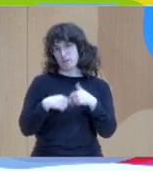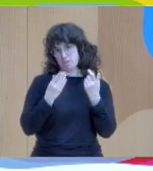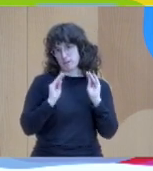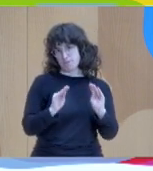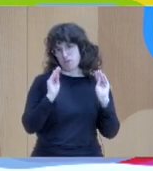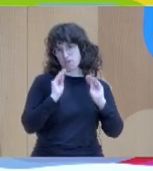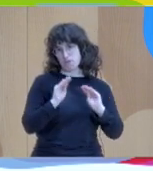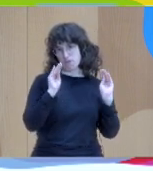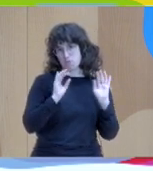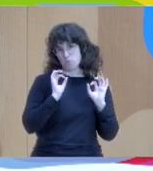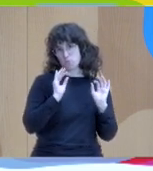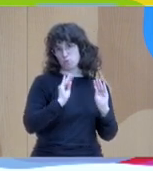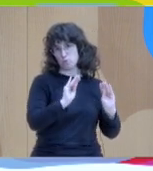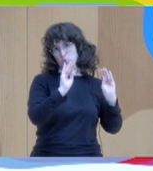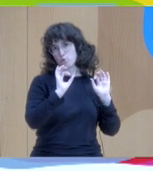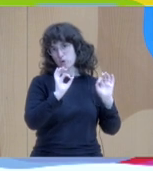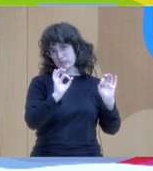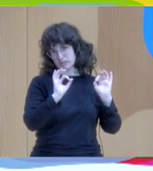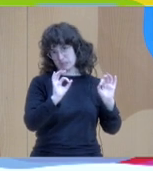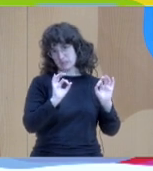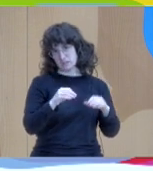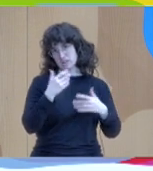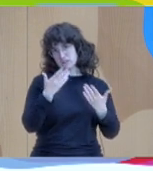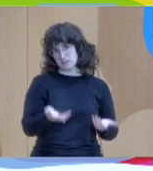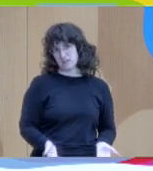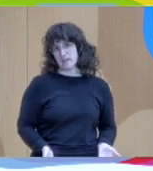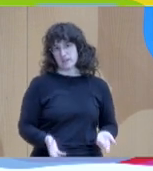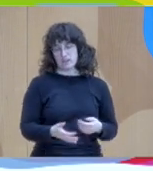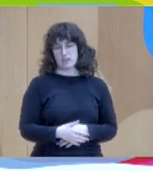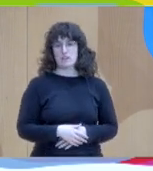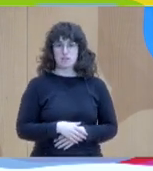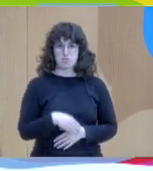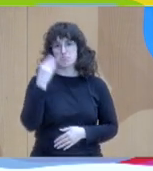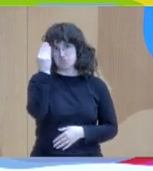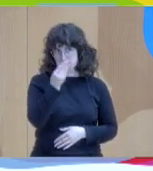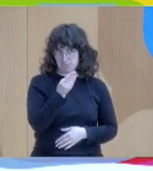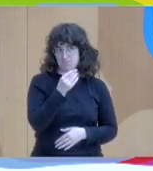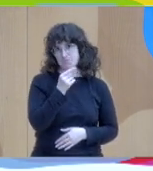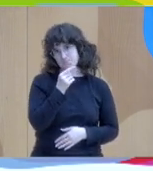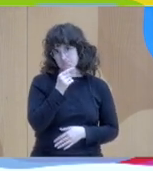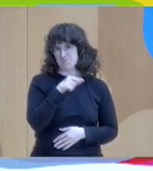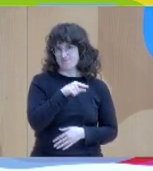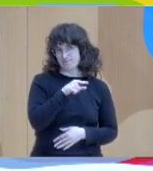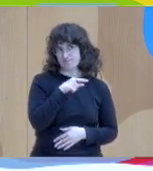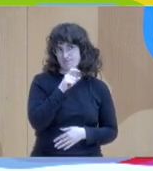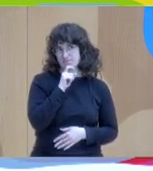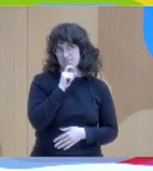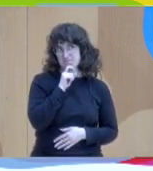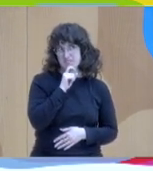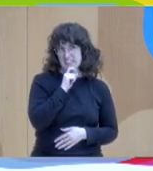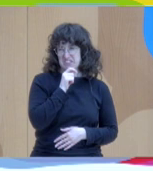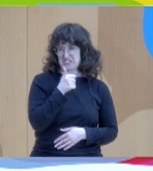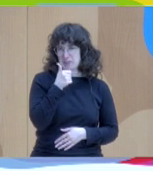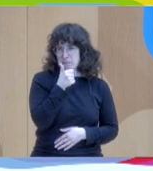helping the family, not just asking because he had all sorts of methods in his rucksack.